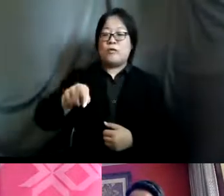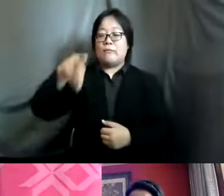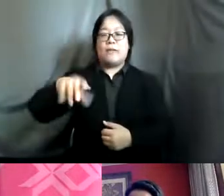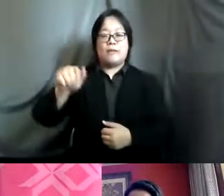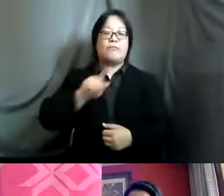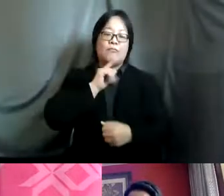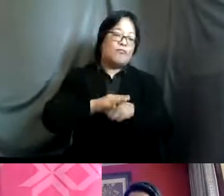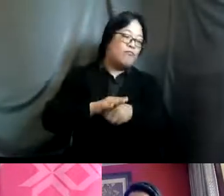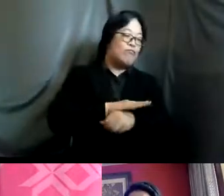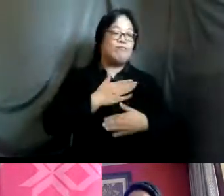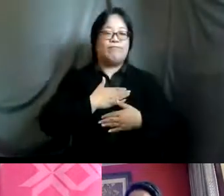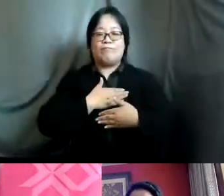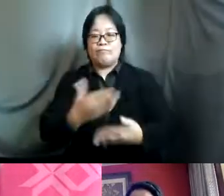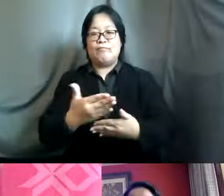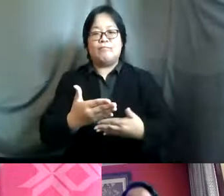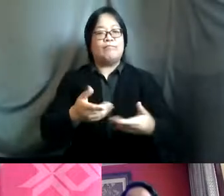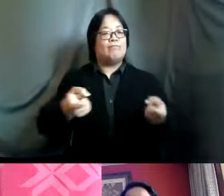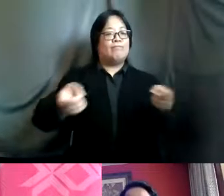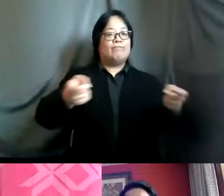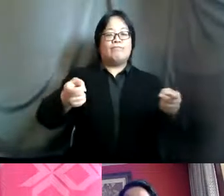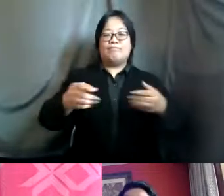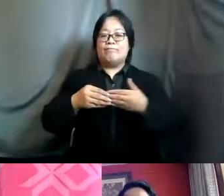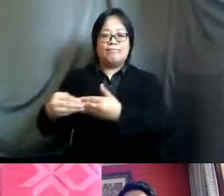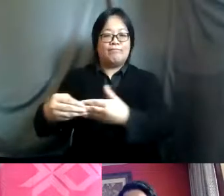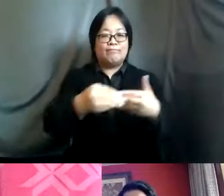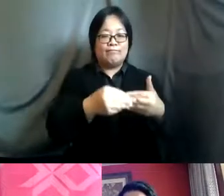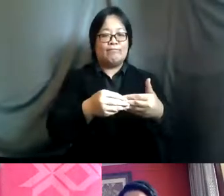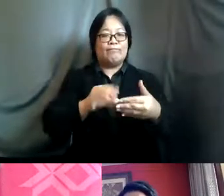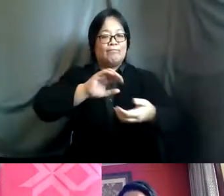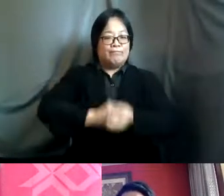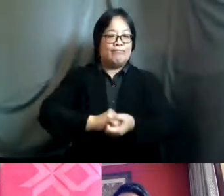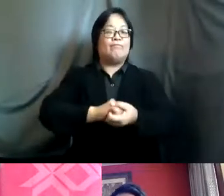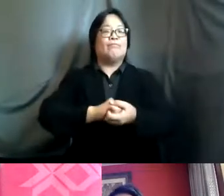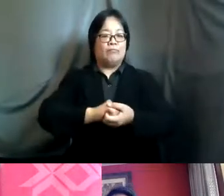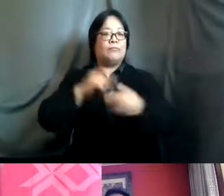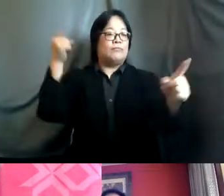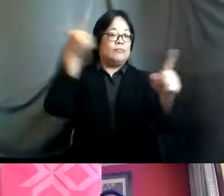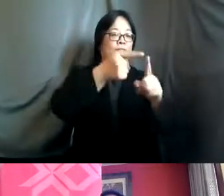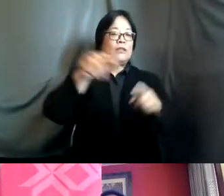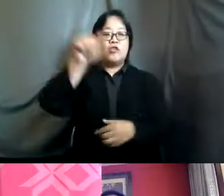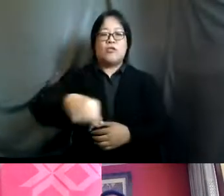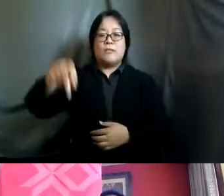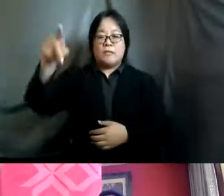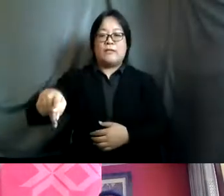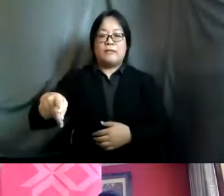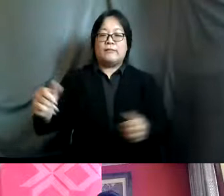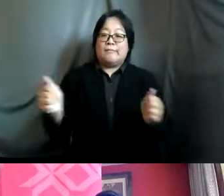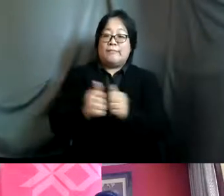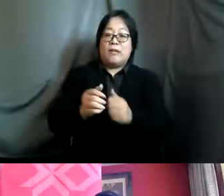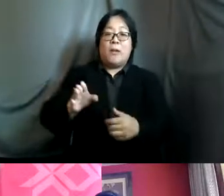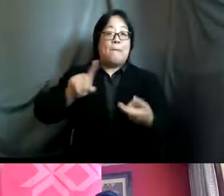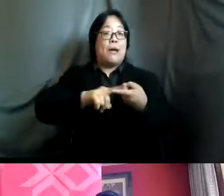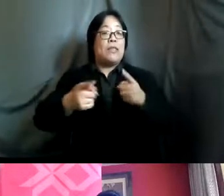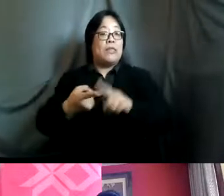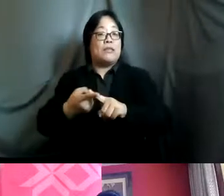to co-leading efforts in realizing this important goal in asia and the pacific together with our partners and